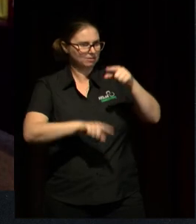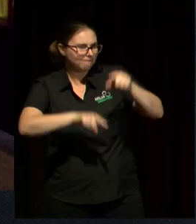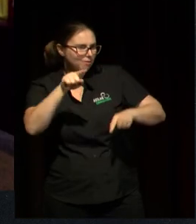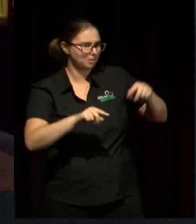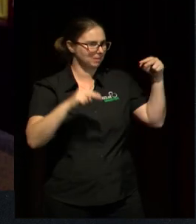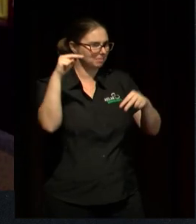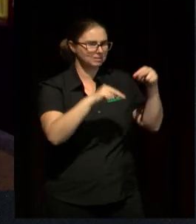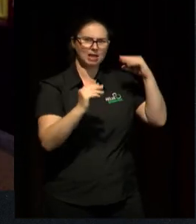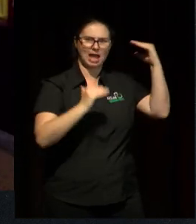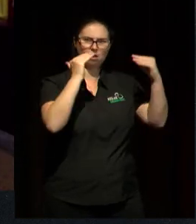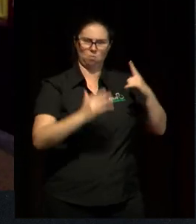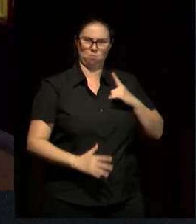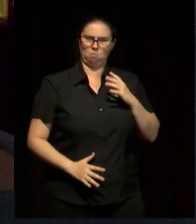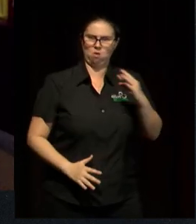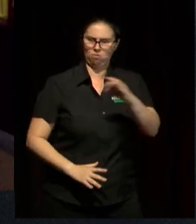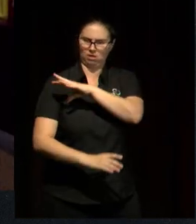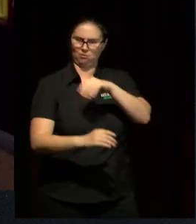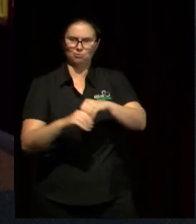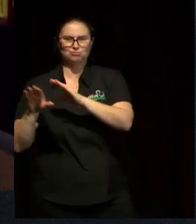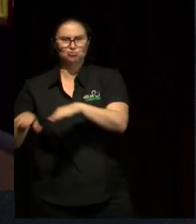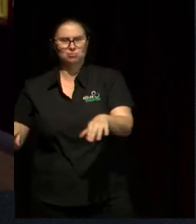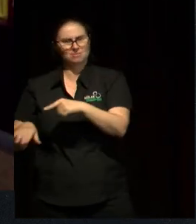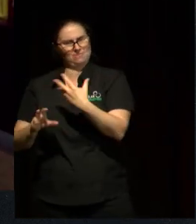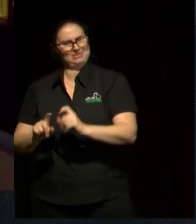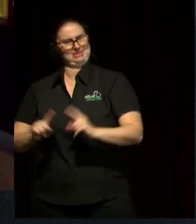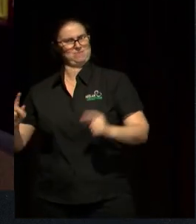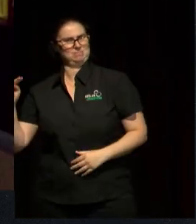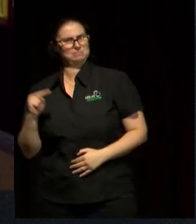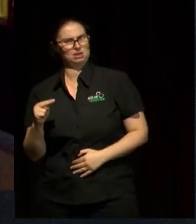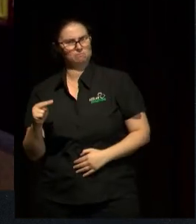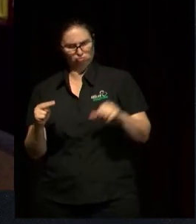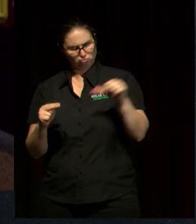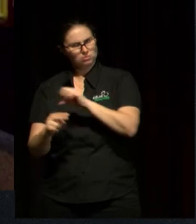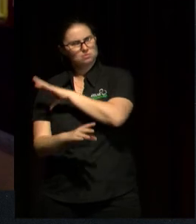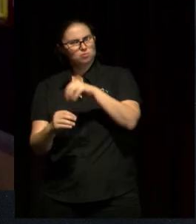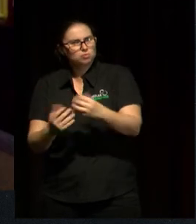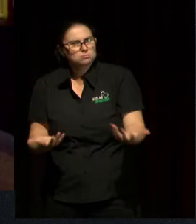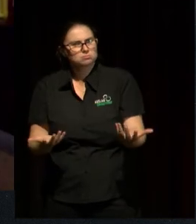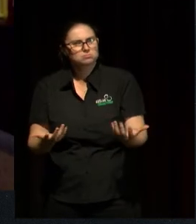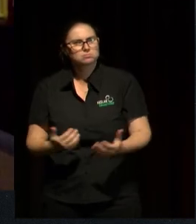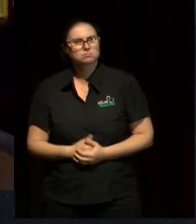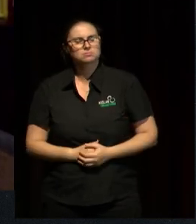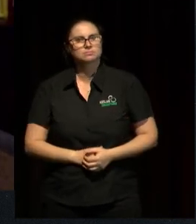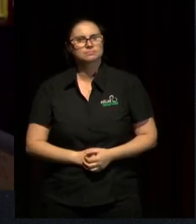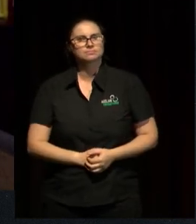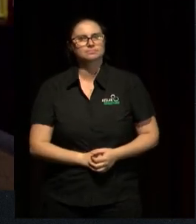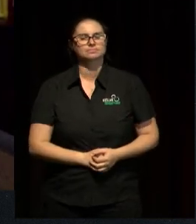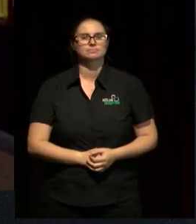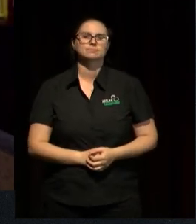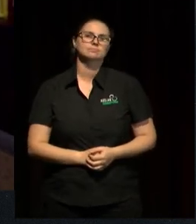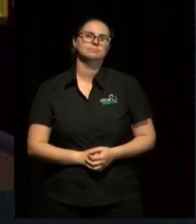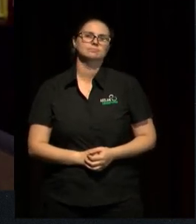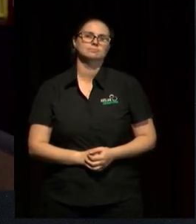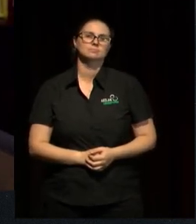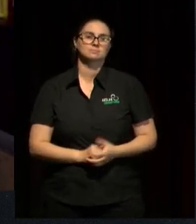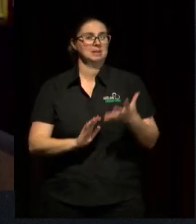they see things that we can't see. Right. And it's as simple as that. We don't. Yeah, I made that point. We don't expect them to be